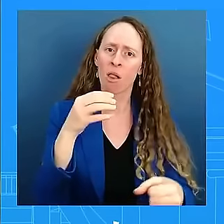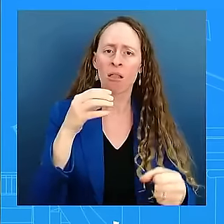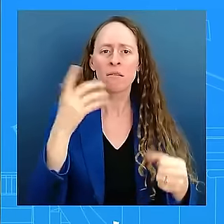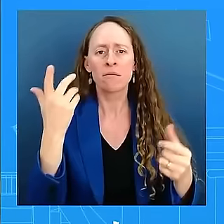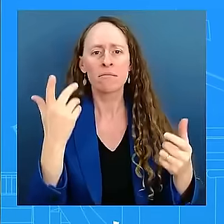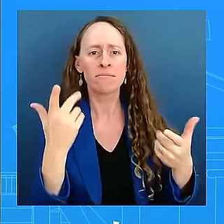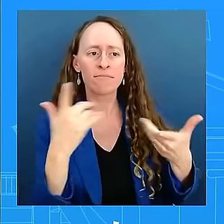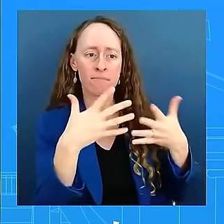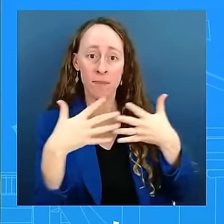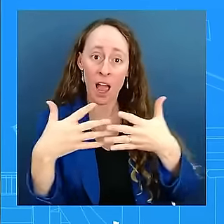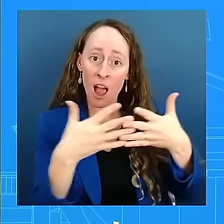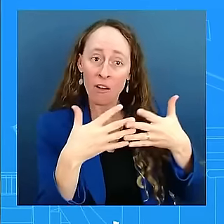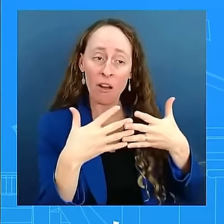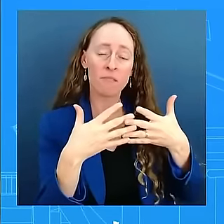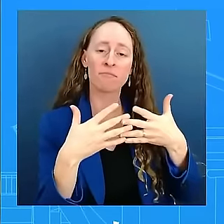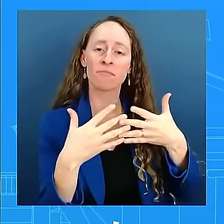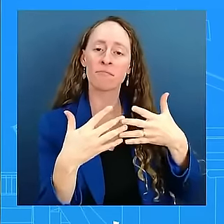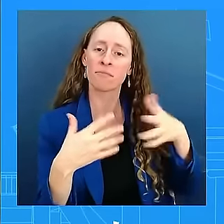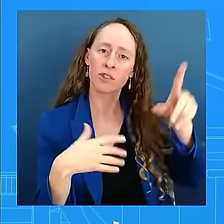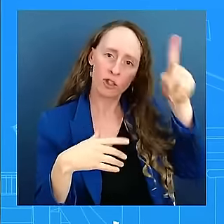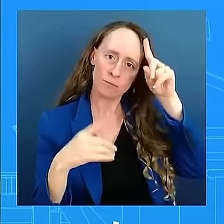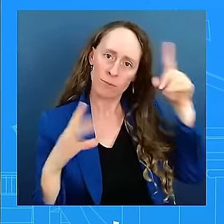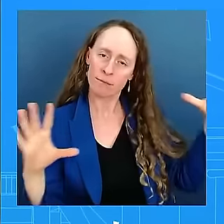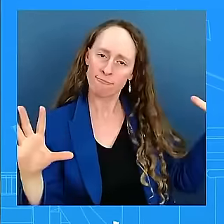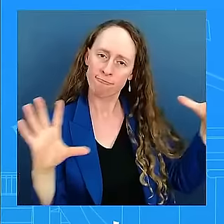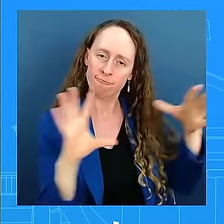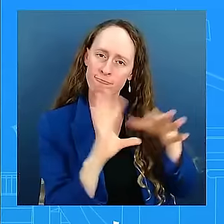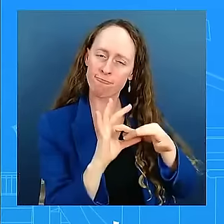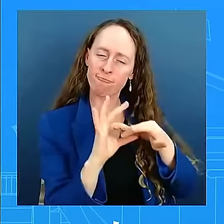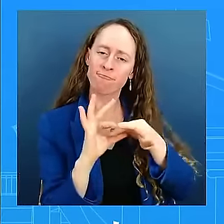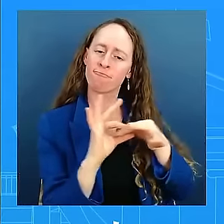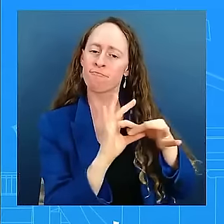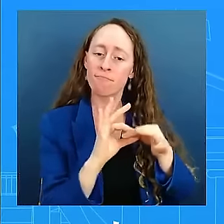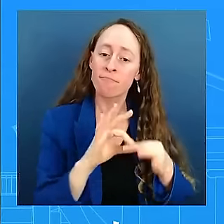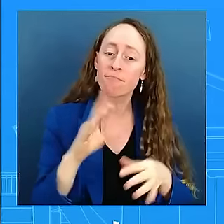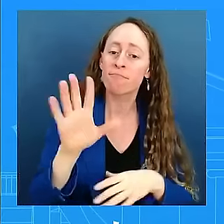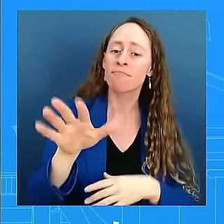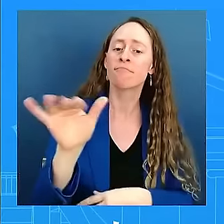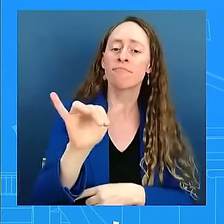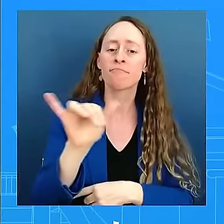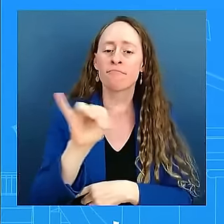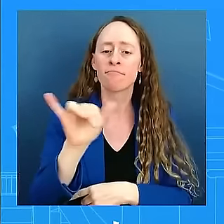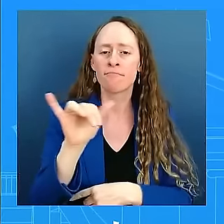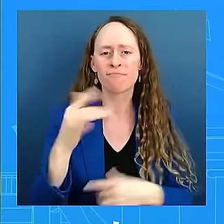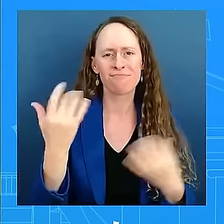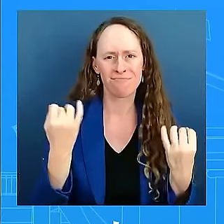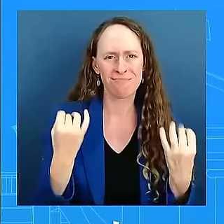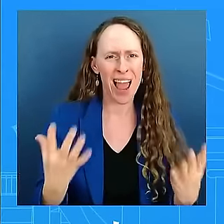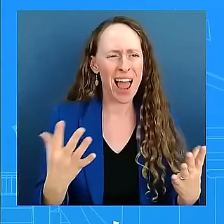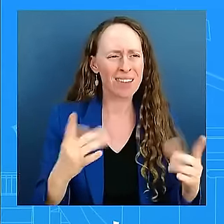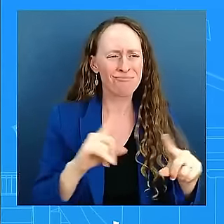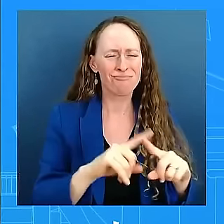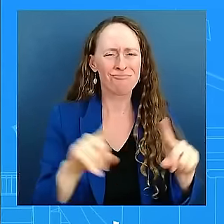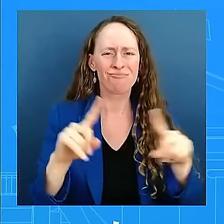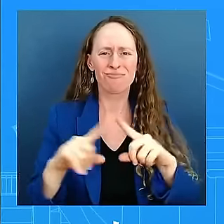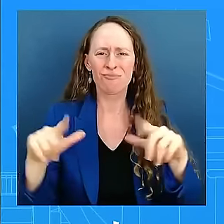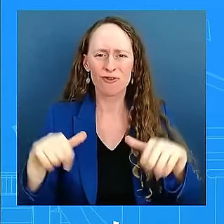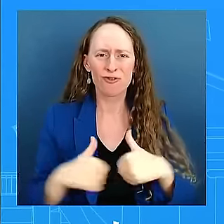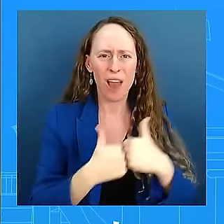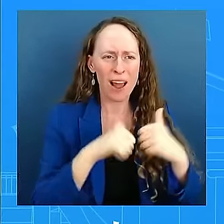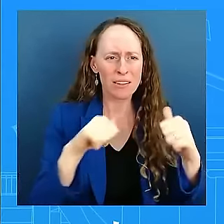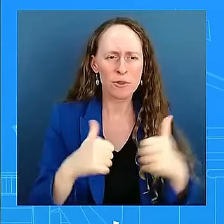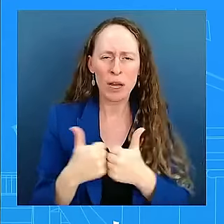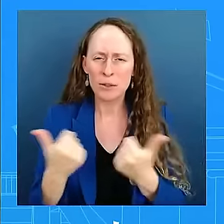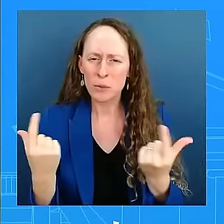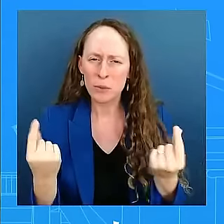trip, and our close cooperation on the world's most pressing challenges. And so, and to ensure our people have every opportunity for safety